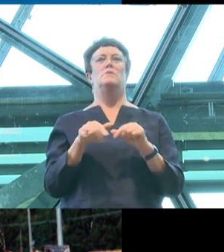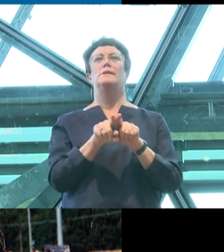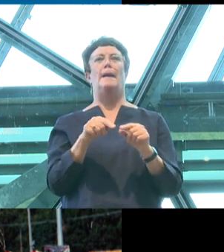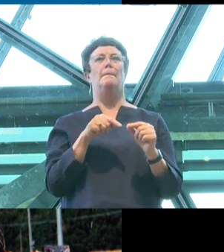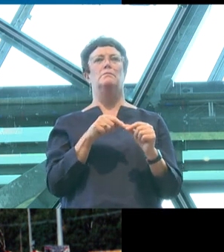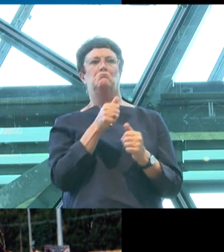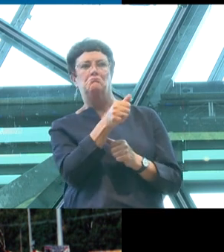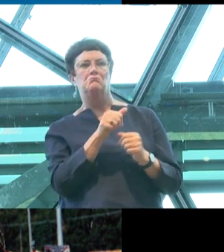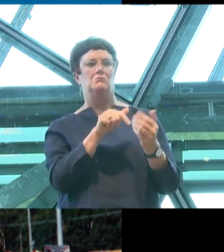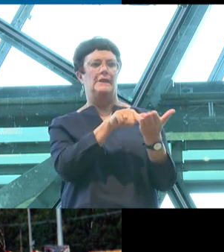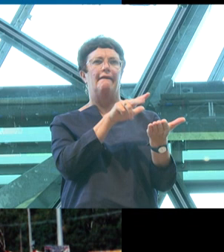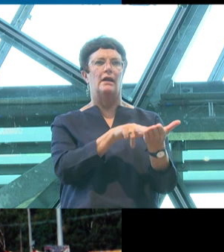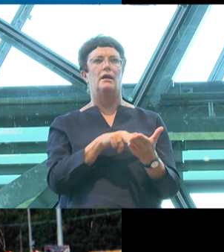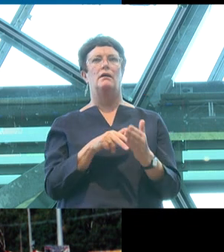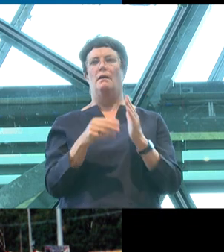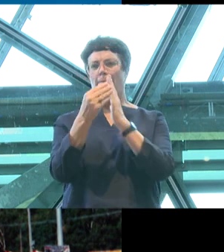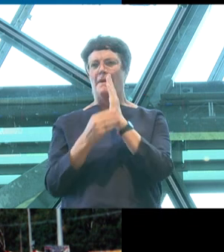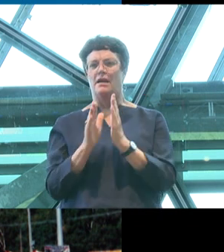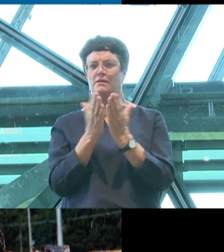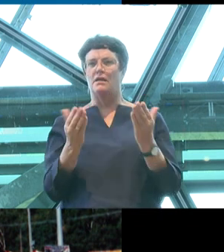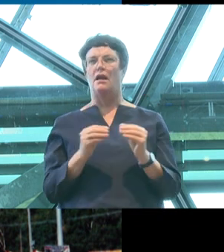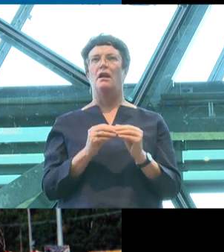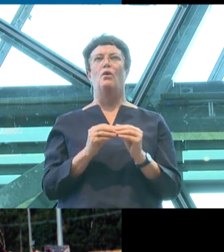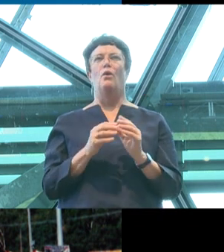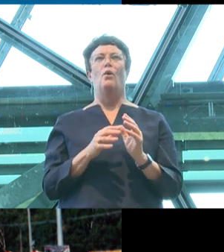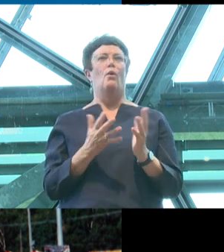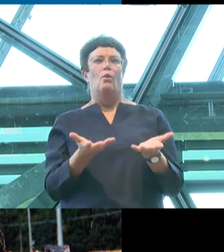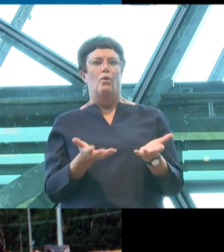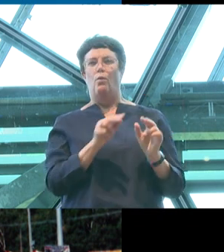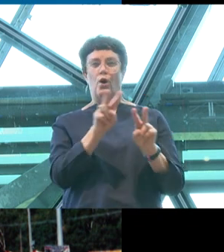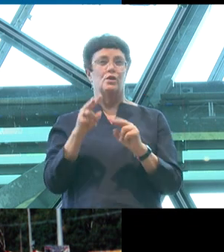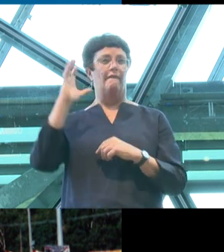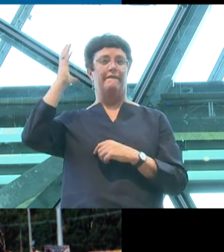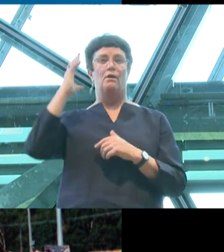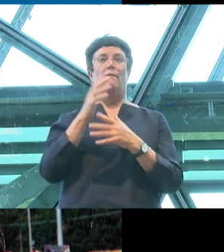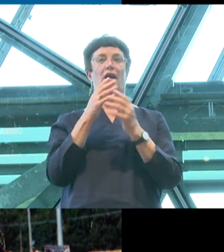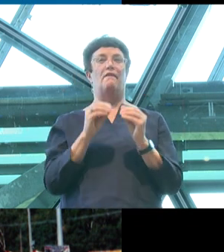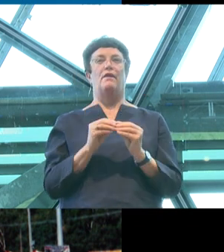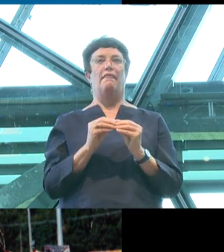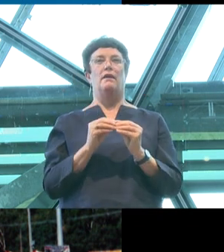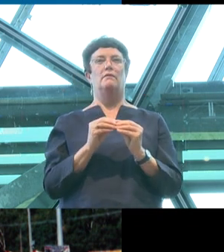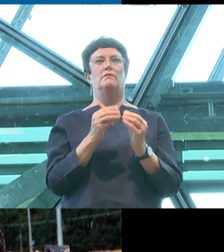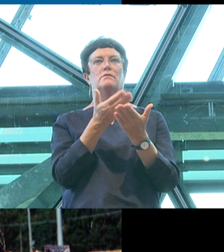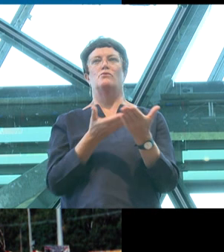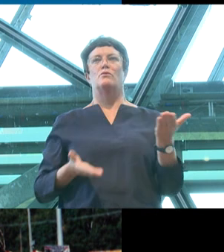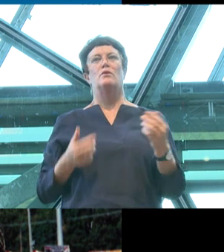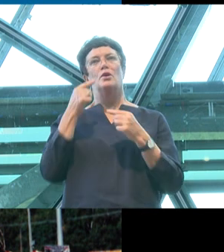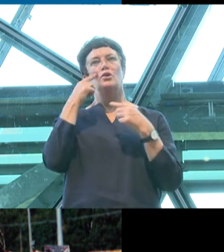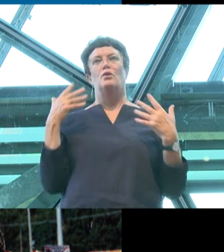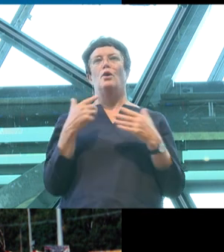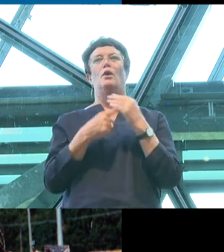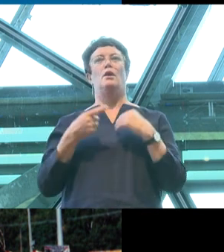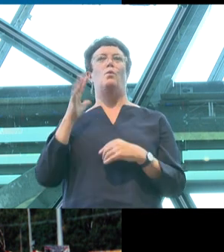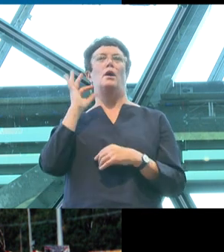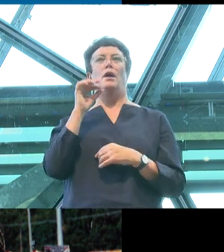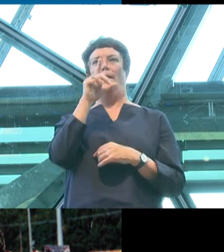When I opened a magazine, when I even looked at junk mail, watched a local film, Australia was white. And it wasn't until